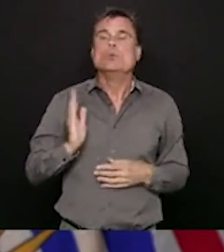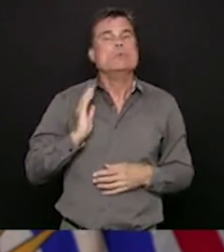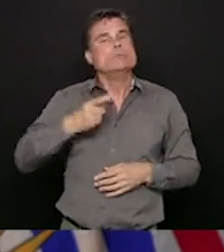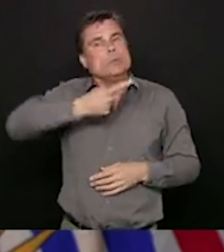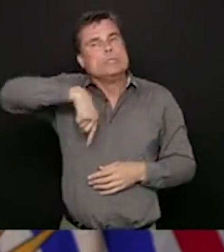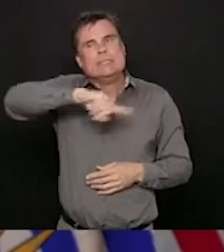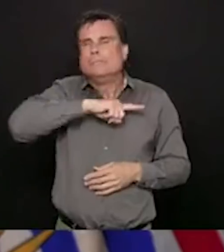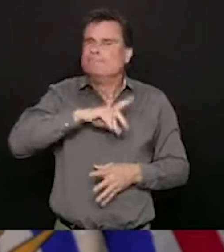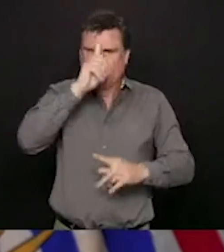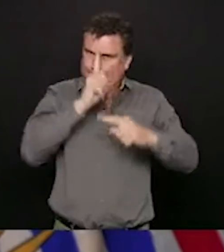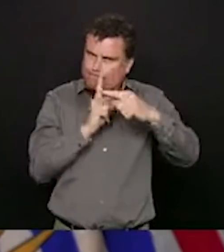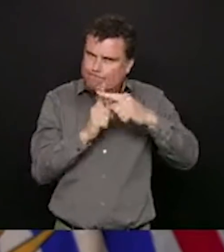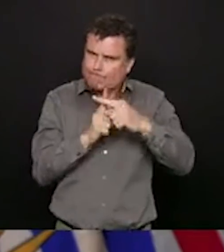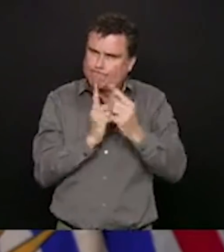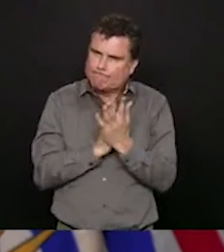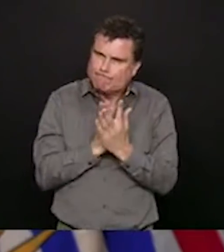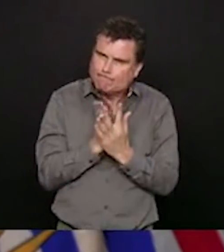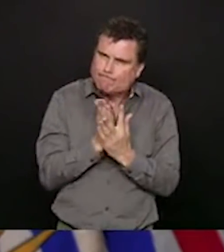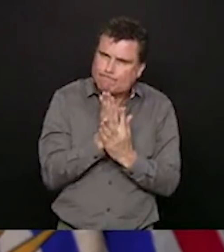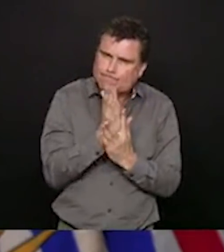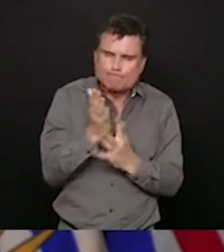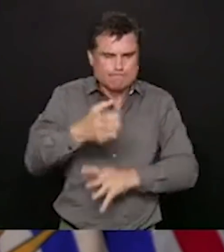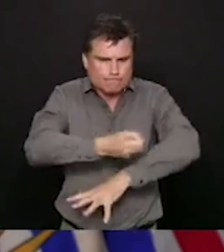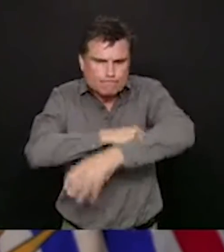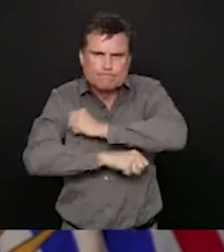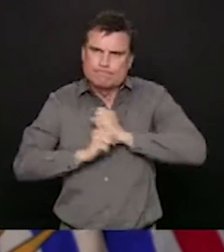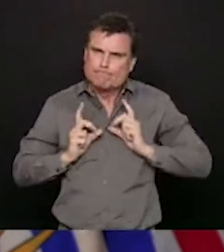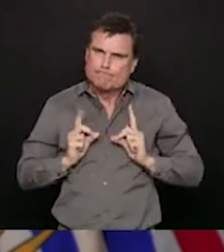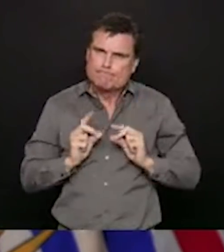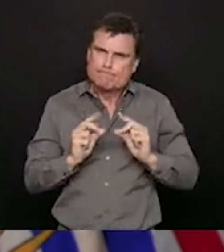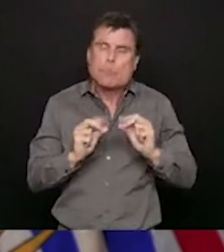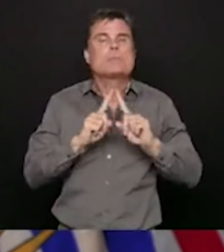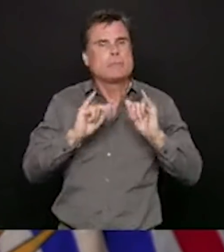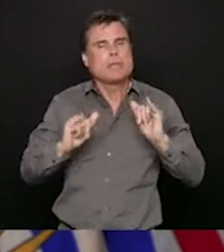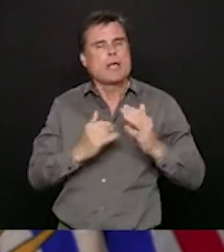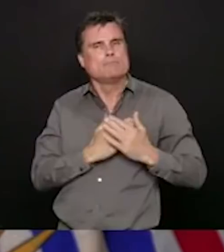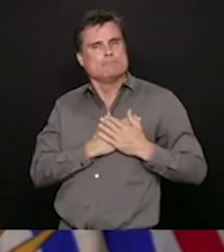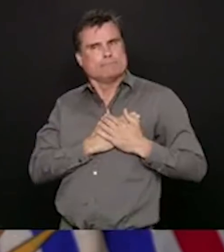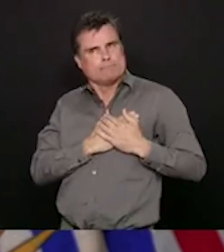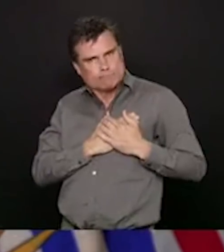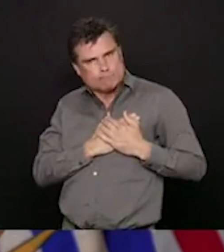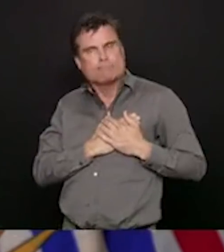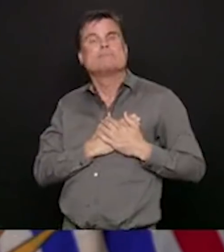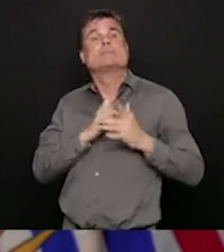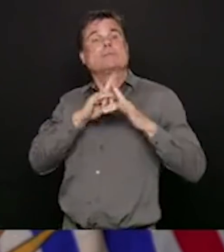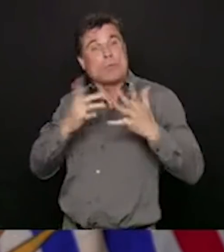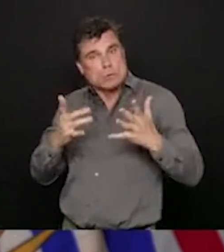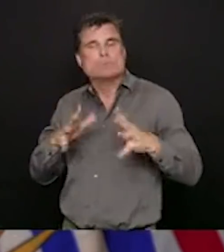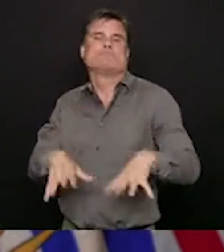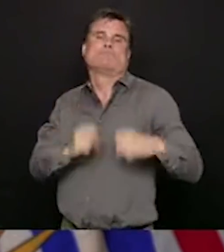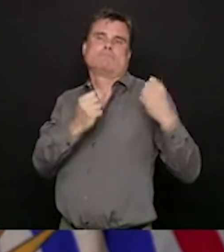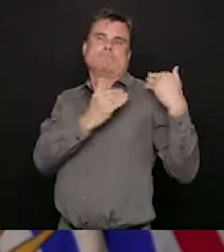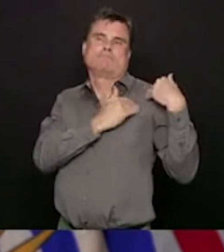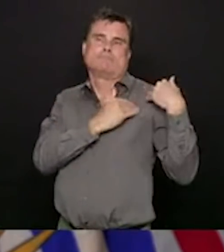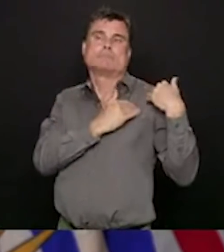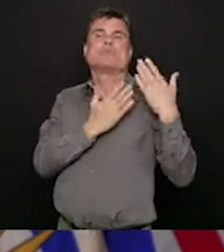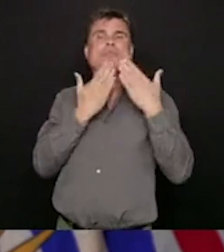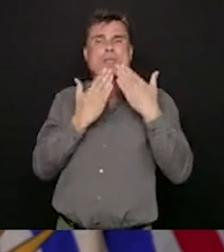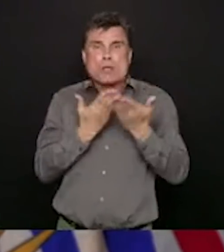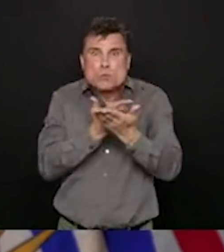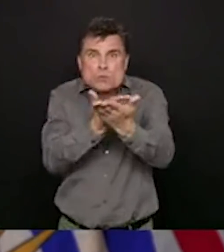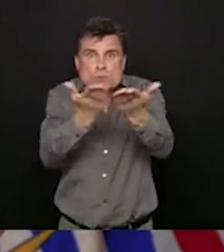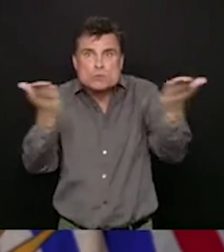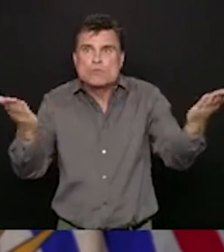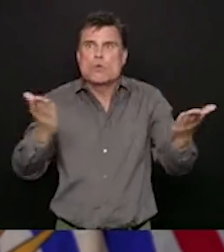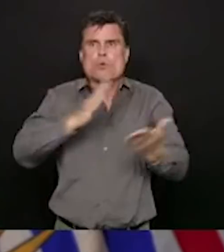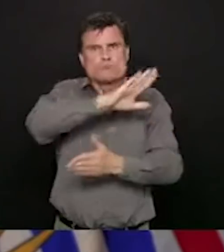And I need and will continue to thank you all for doing the right thing. You have demonstrated the creativity,